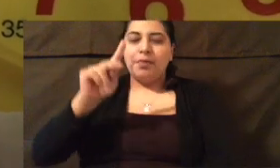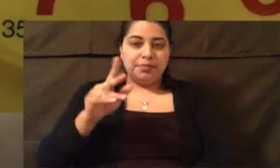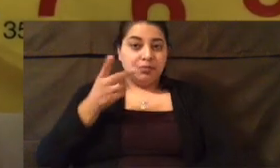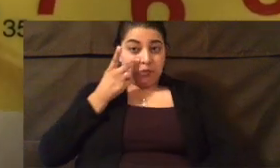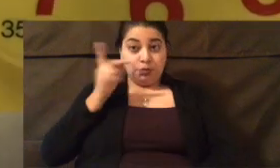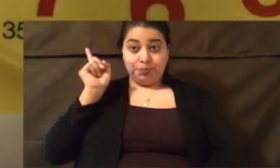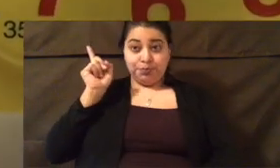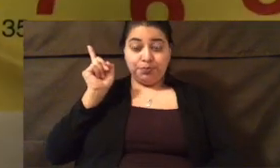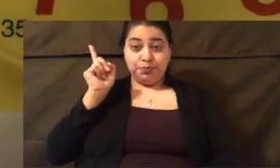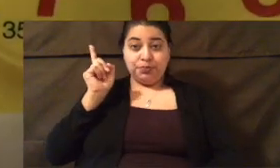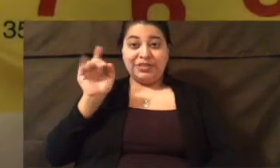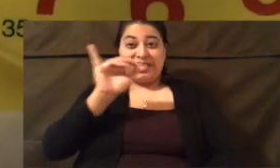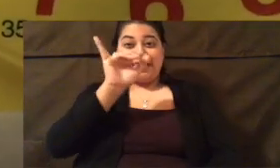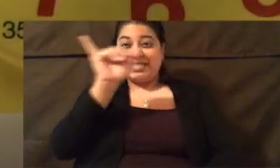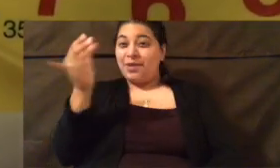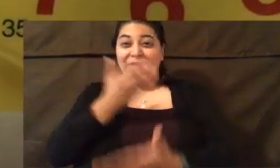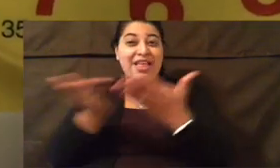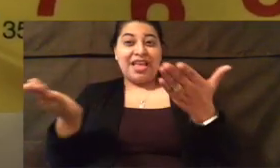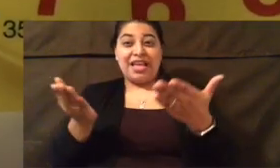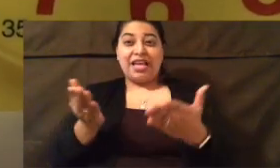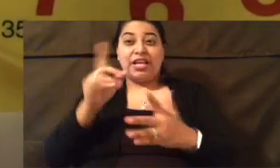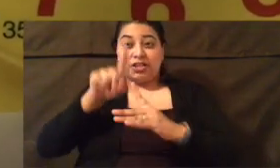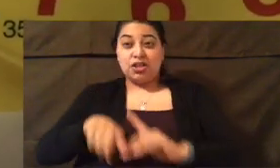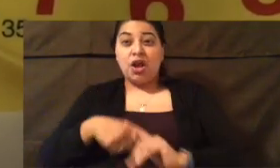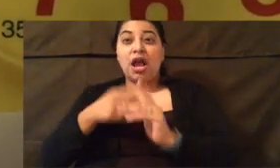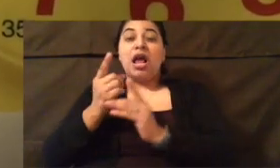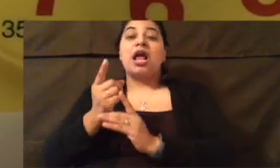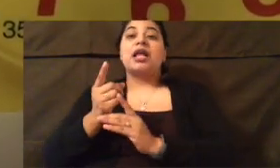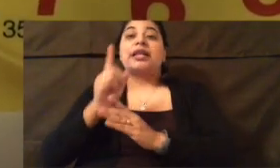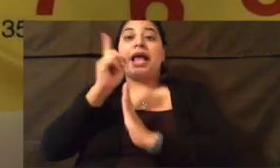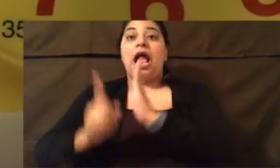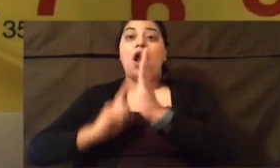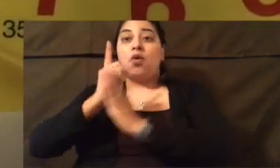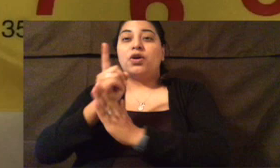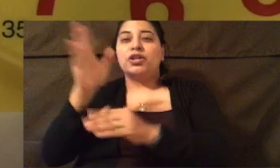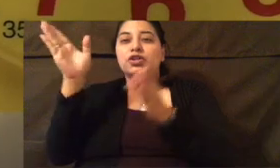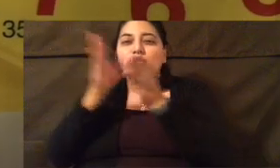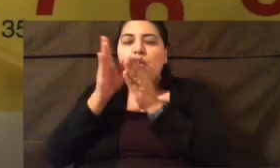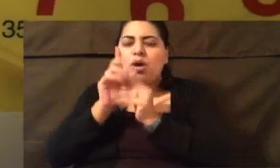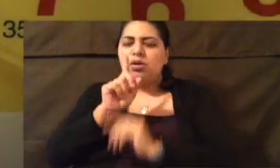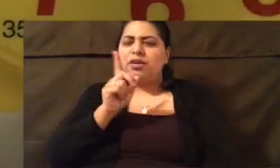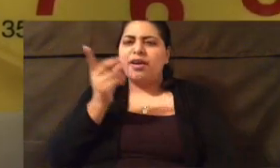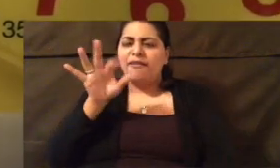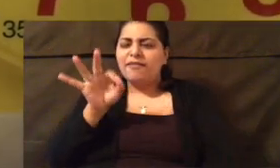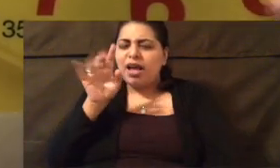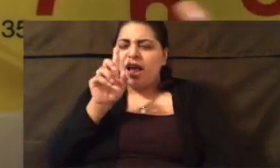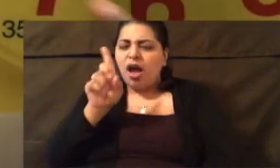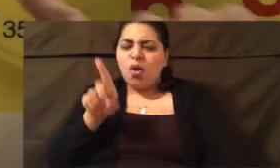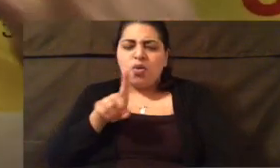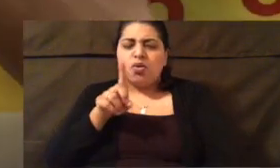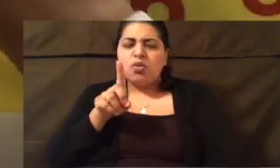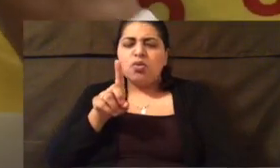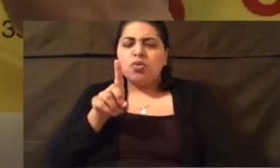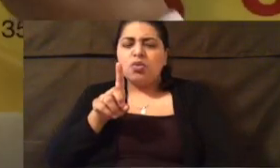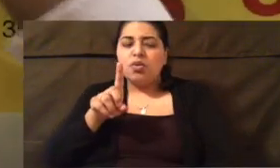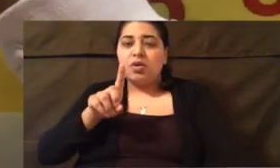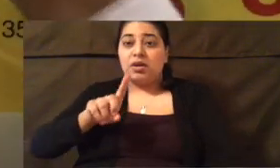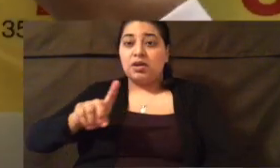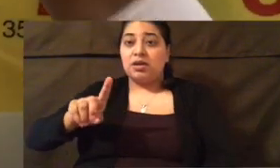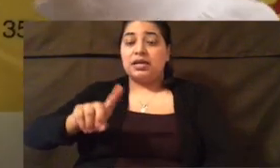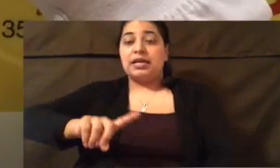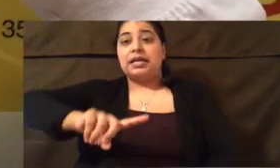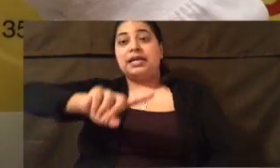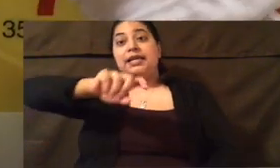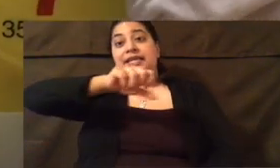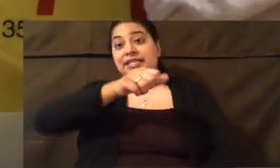there. We're going stop right there. Okay? So same thing again. Let's start with our hour hand. Okay? Go all the way around. Find our hour hand. It's right